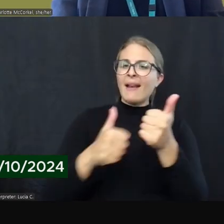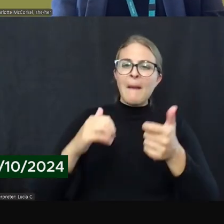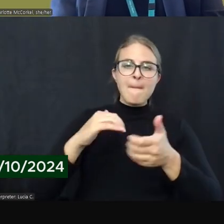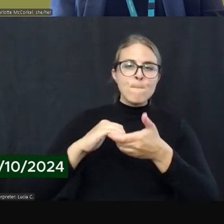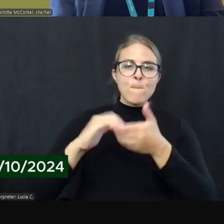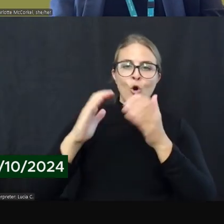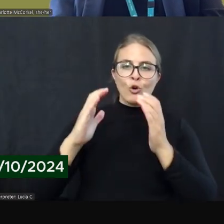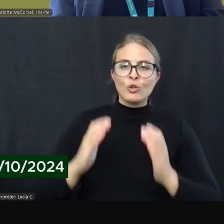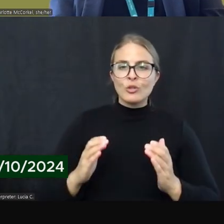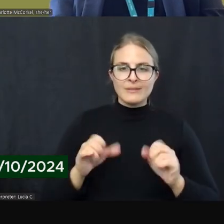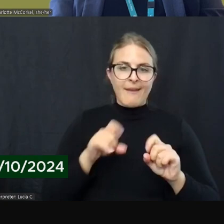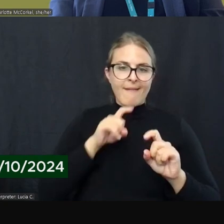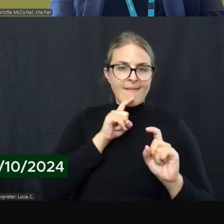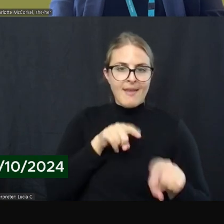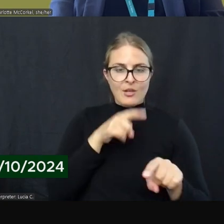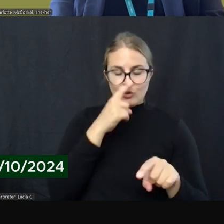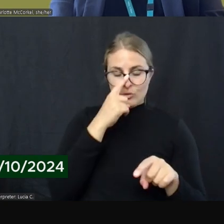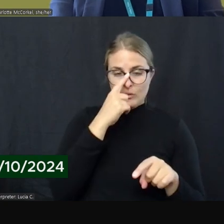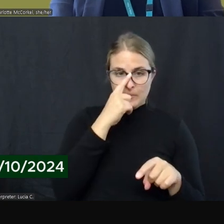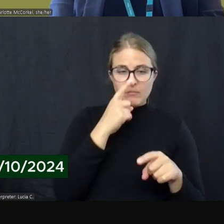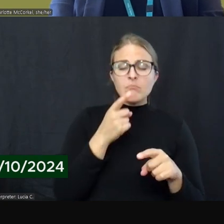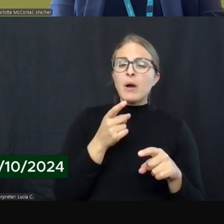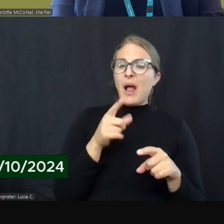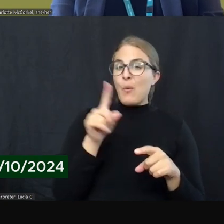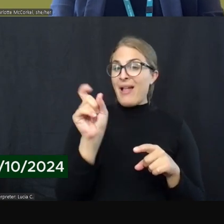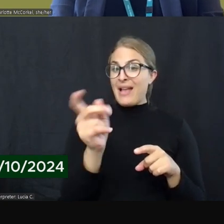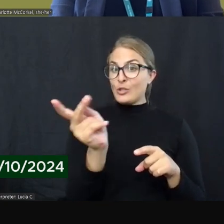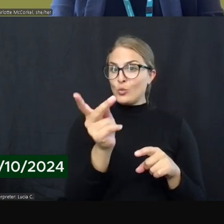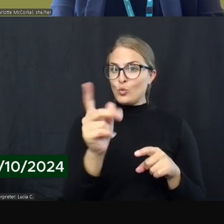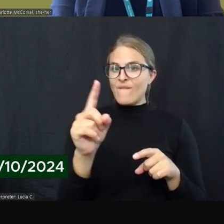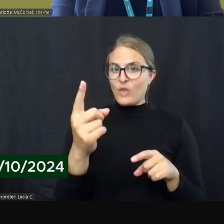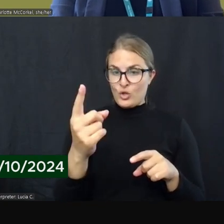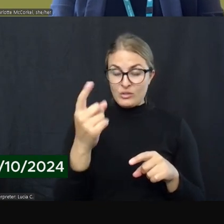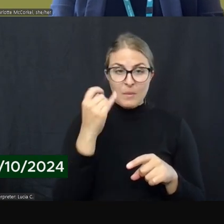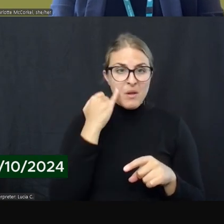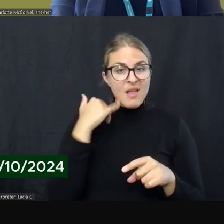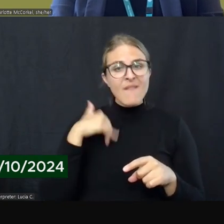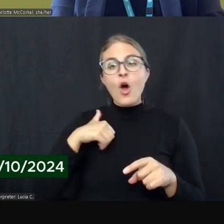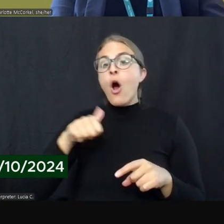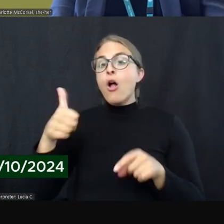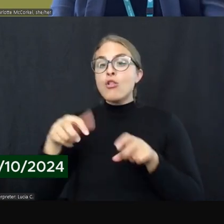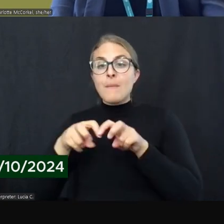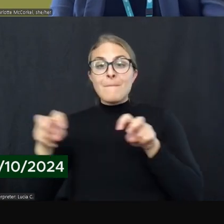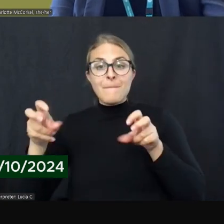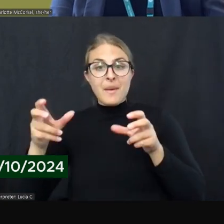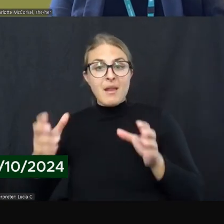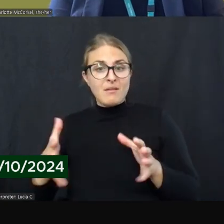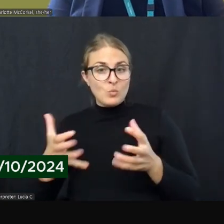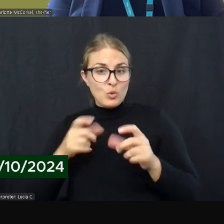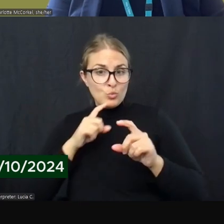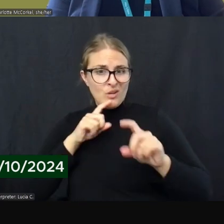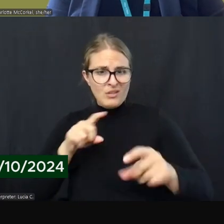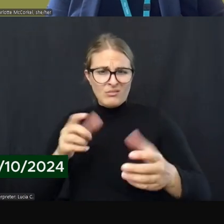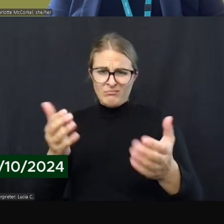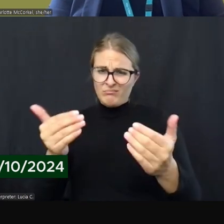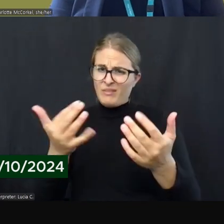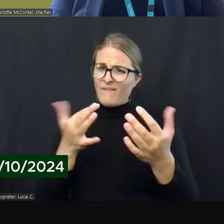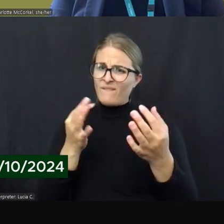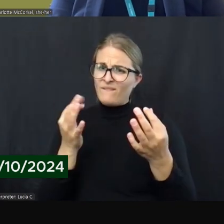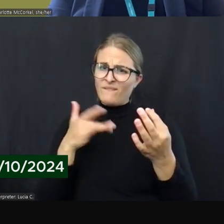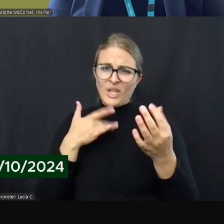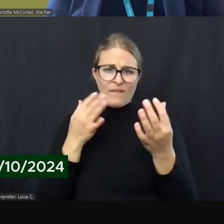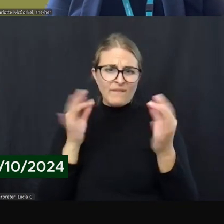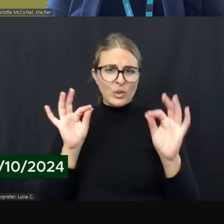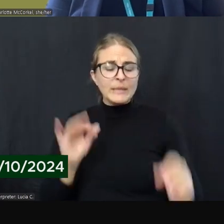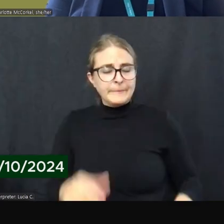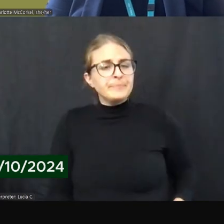but I'm going to put this to you two first. But if any of our other panelists want to weigh in, please feel free to go off